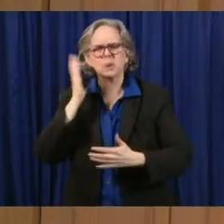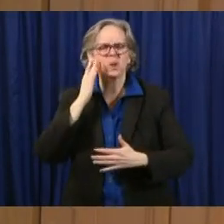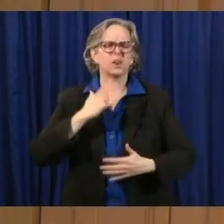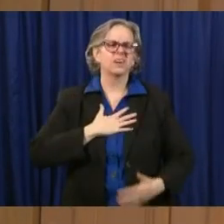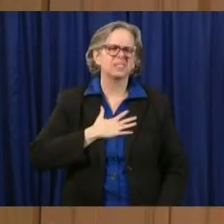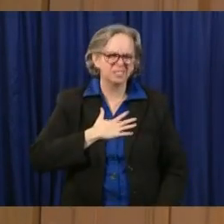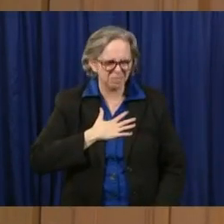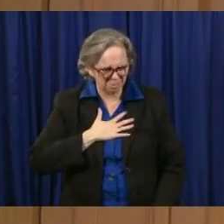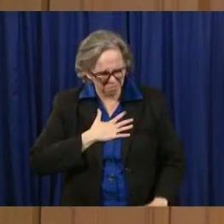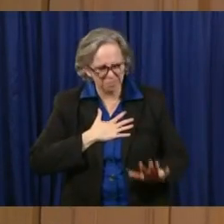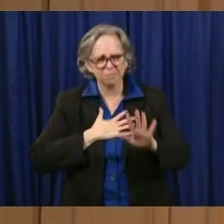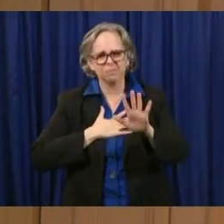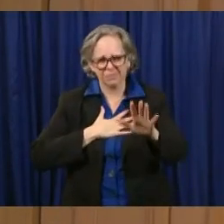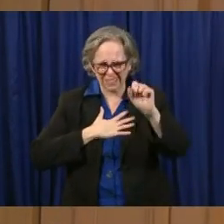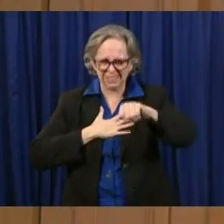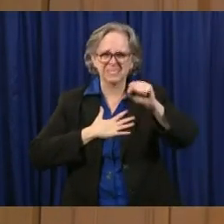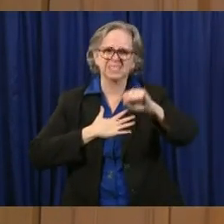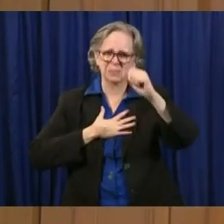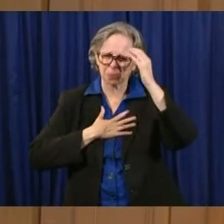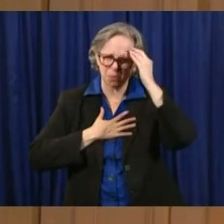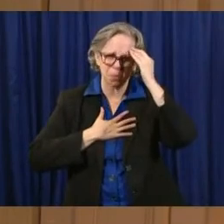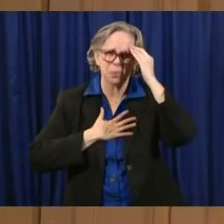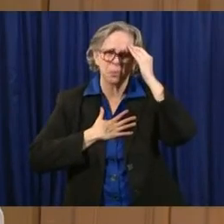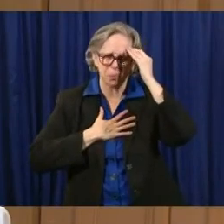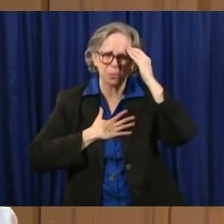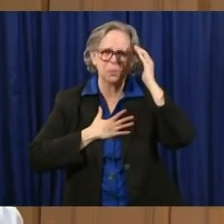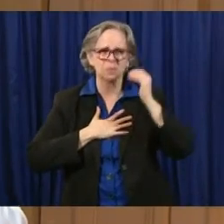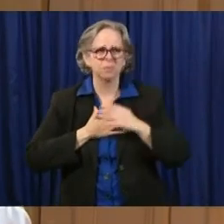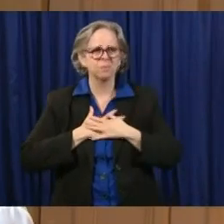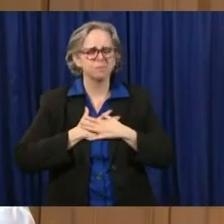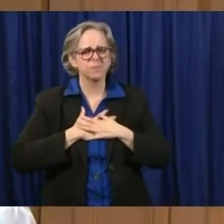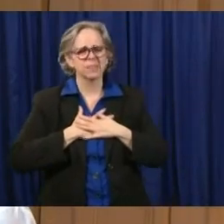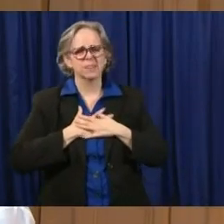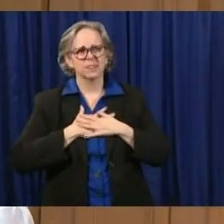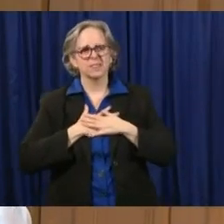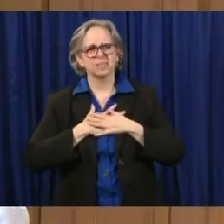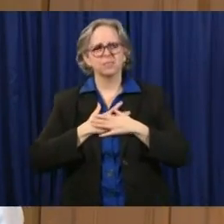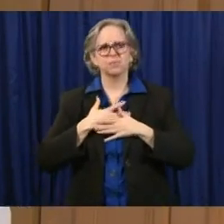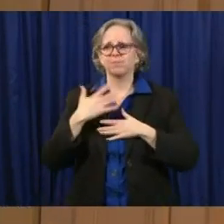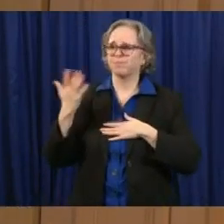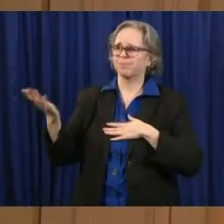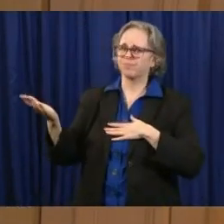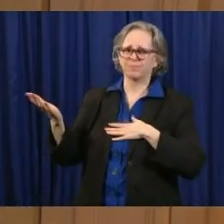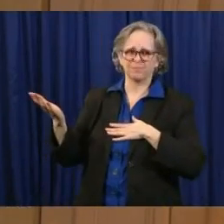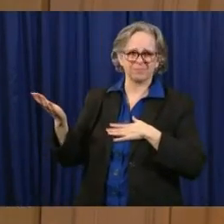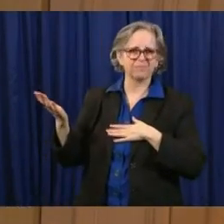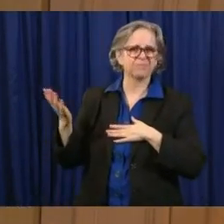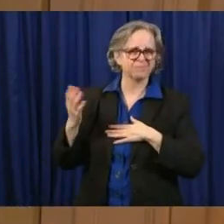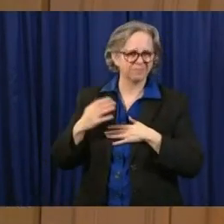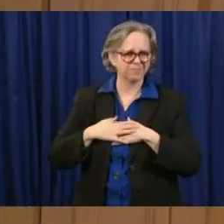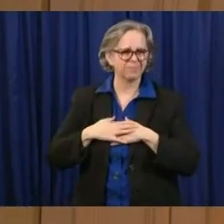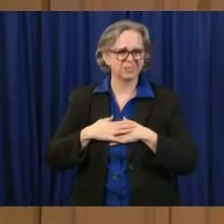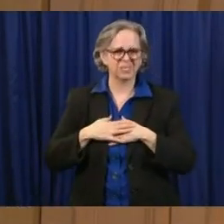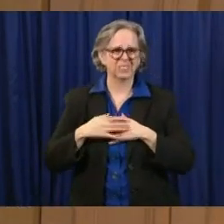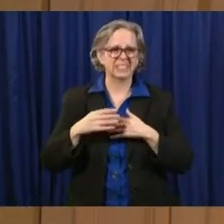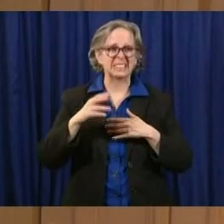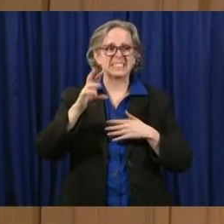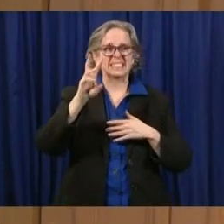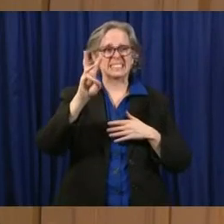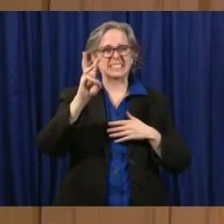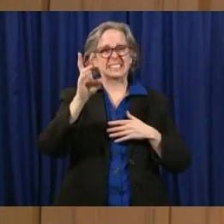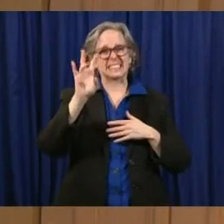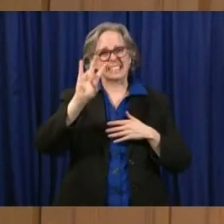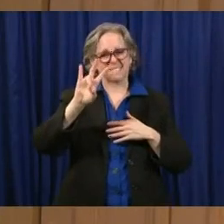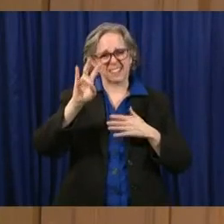for many out there. Next slide. Again, we've done 67,000 tests